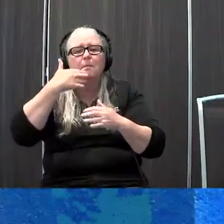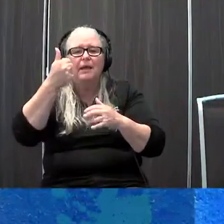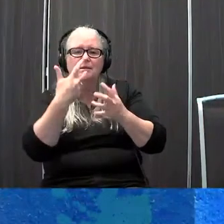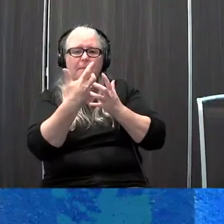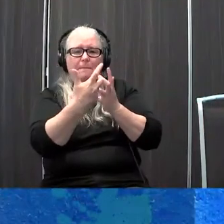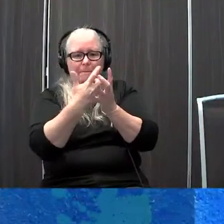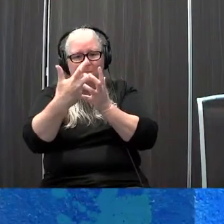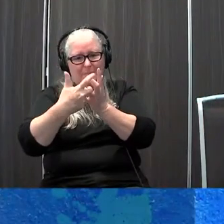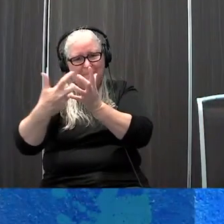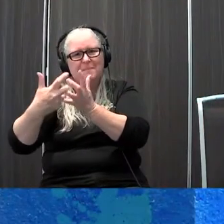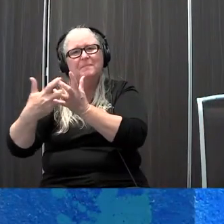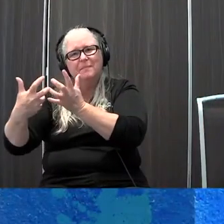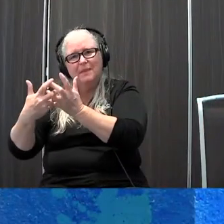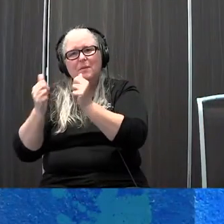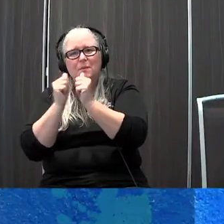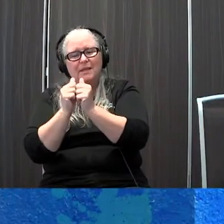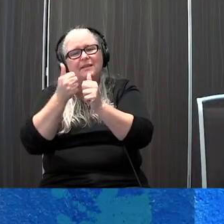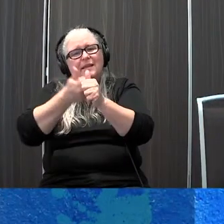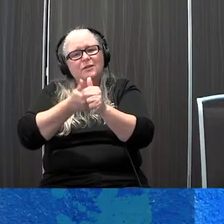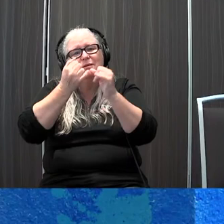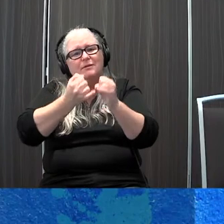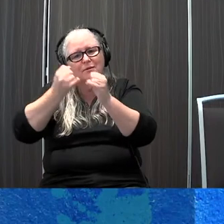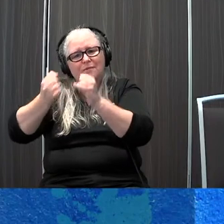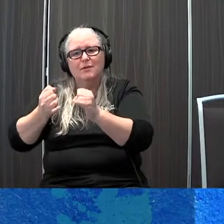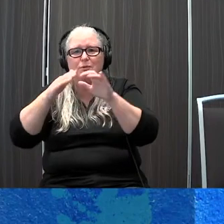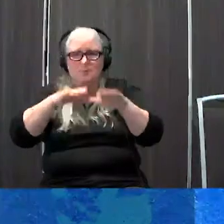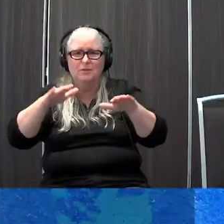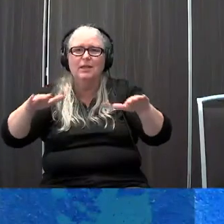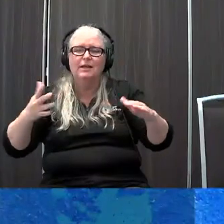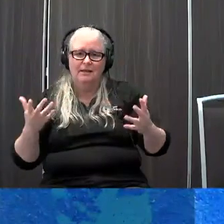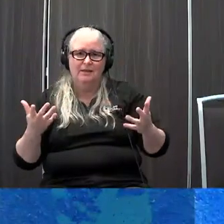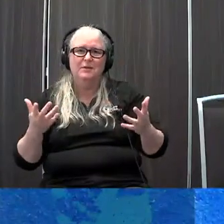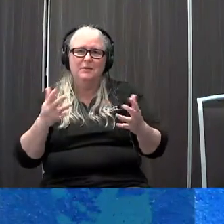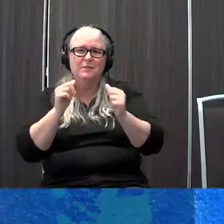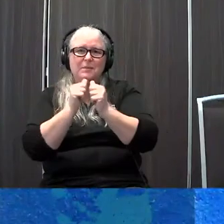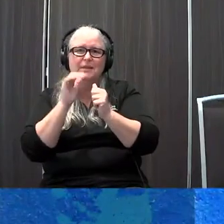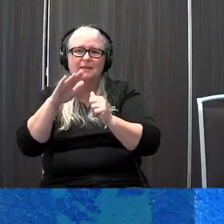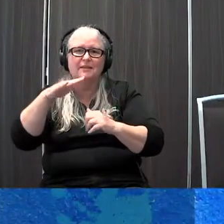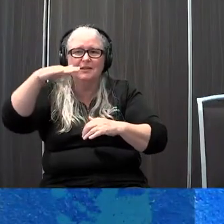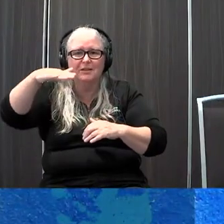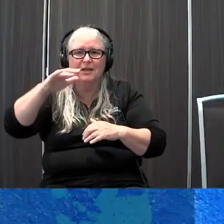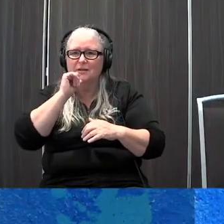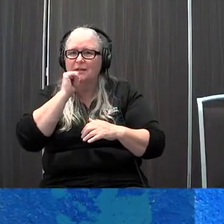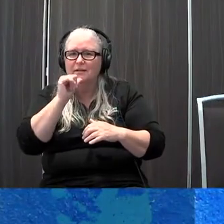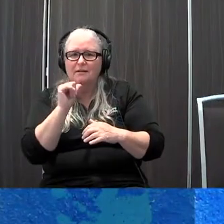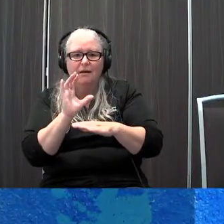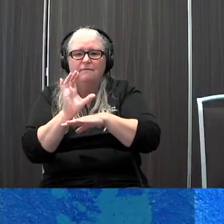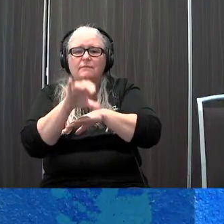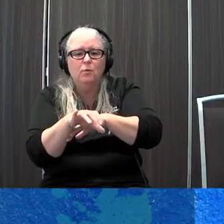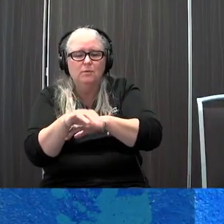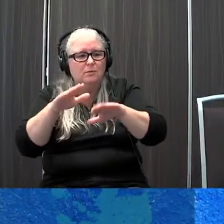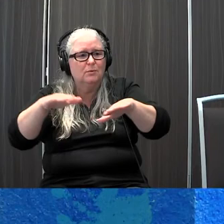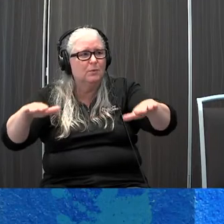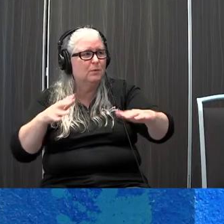to the needs of the child and really match that device to the child rather than trying to make our children fit to the